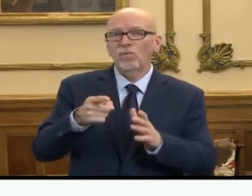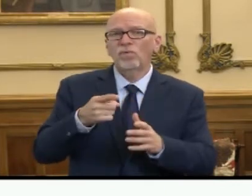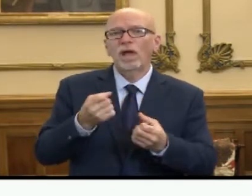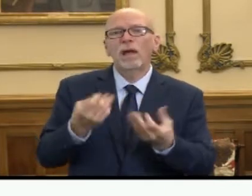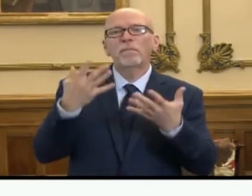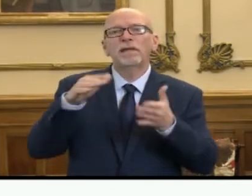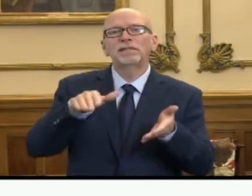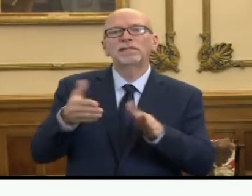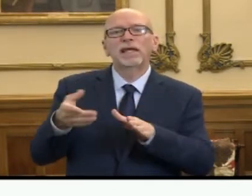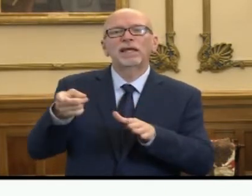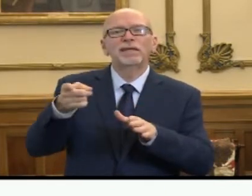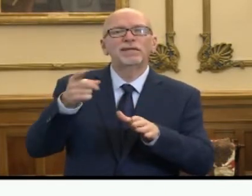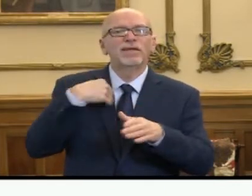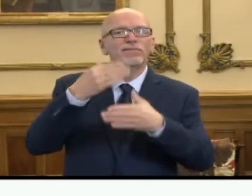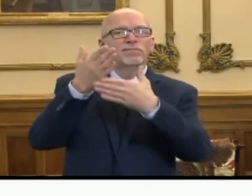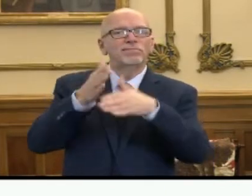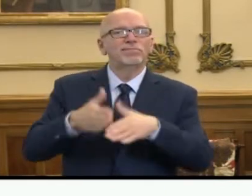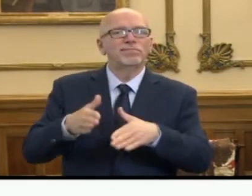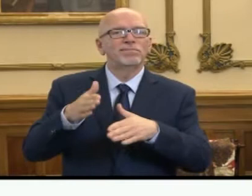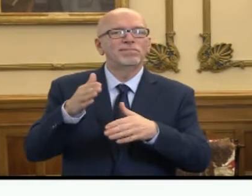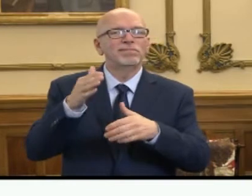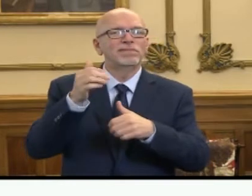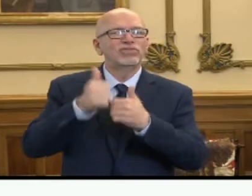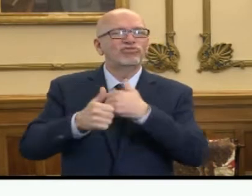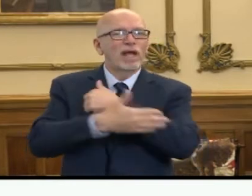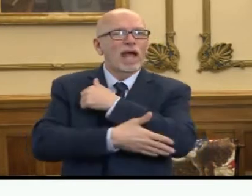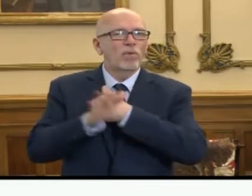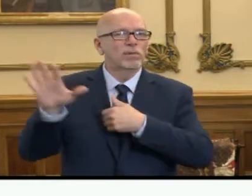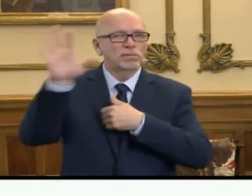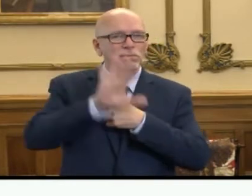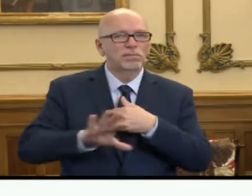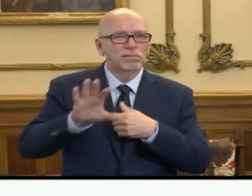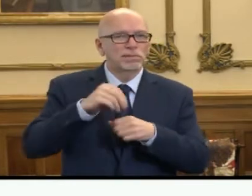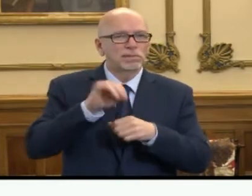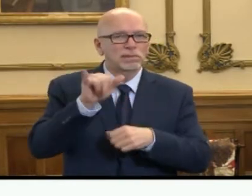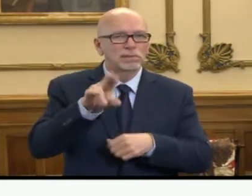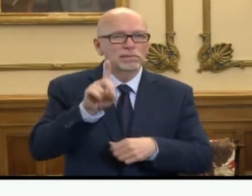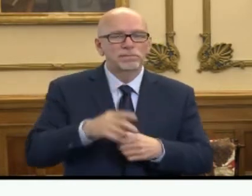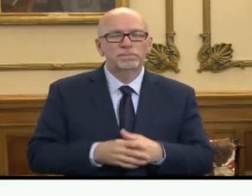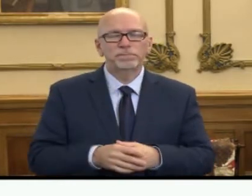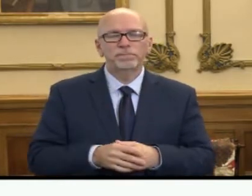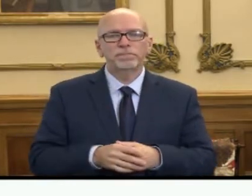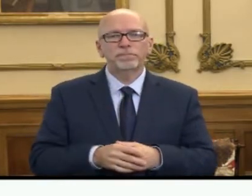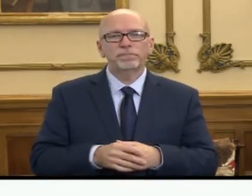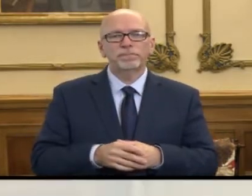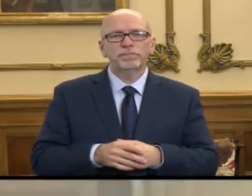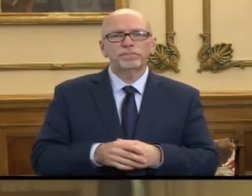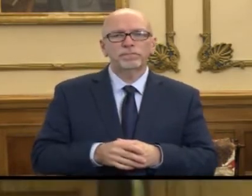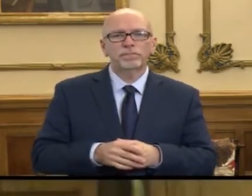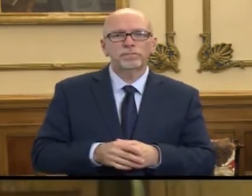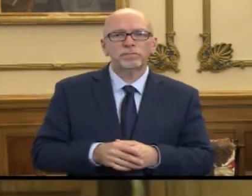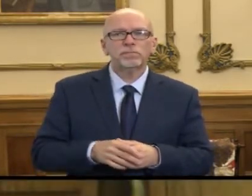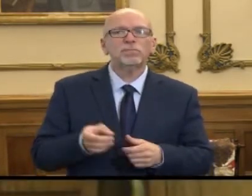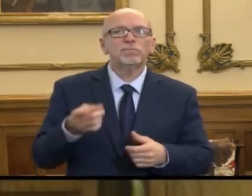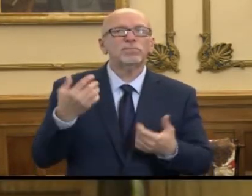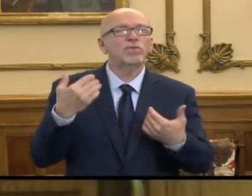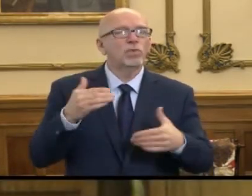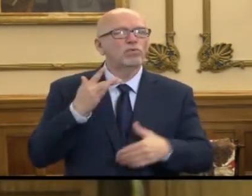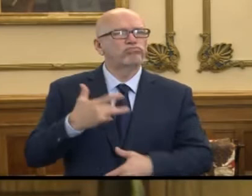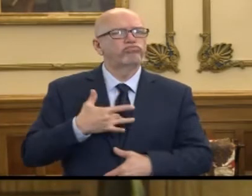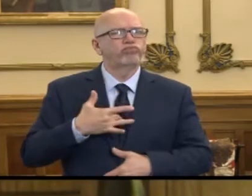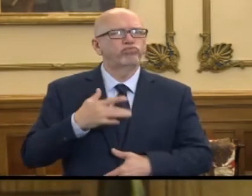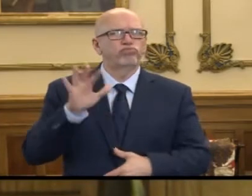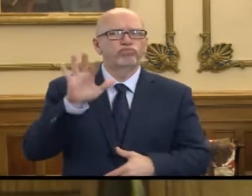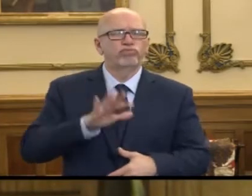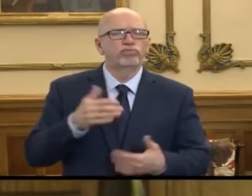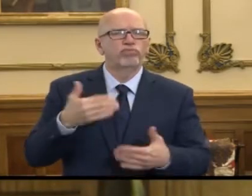deaths as broken down by our counties across the state of Indiana. These are incredibly sobering numbers, and